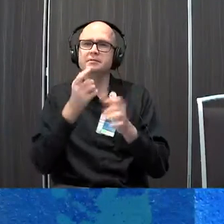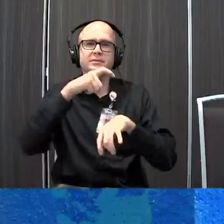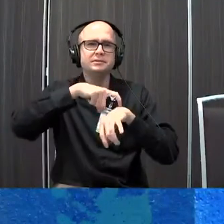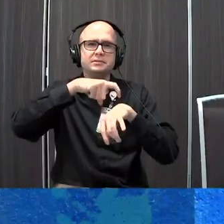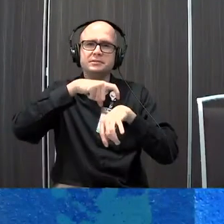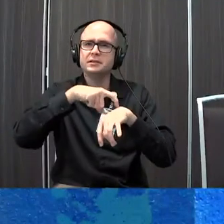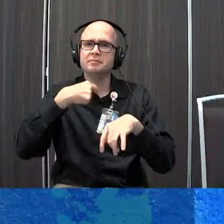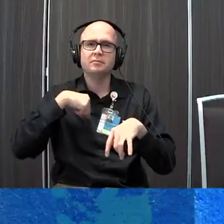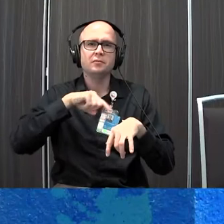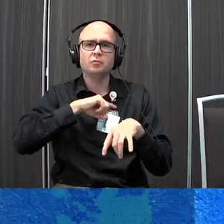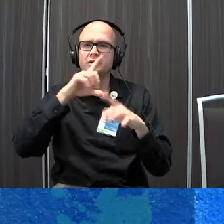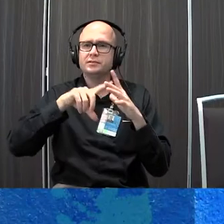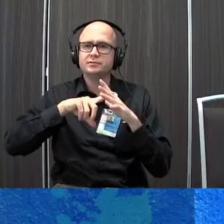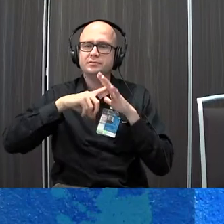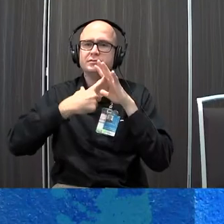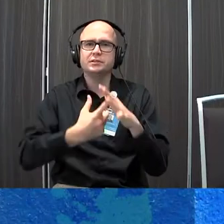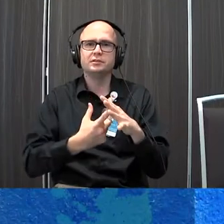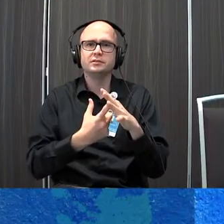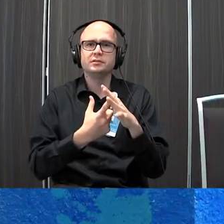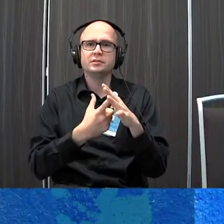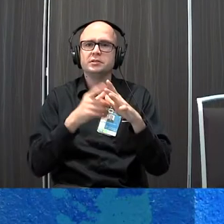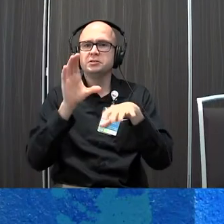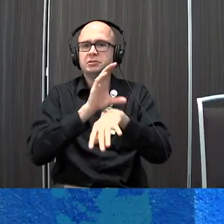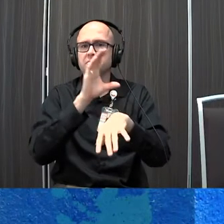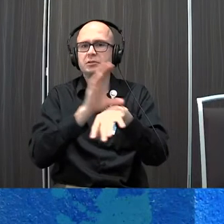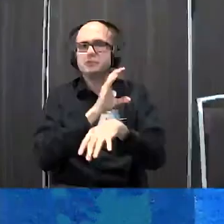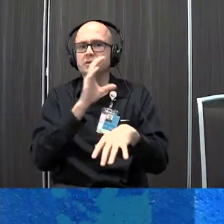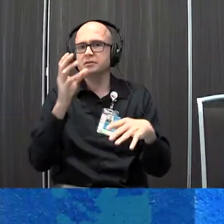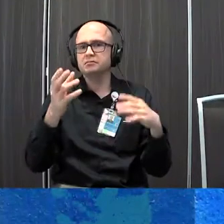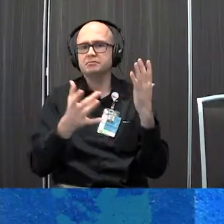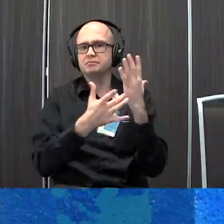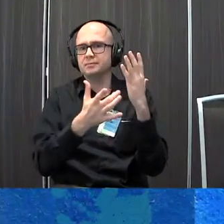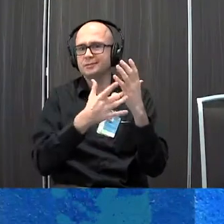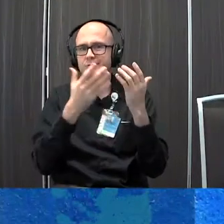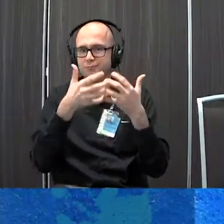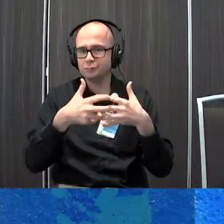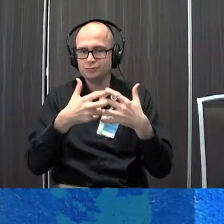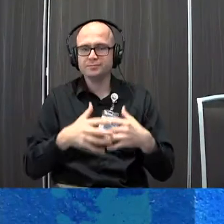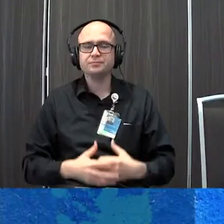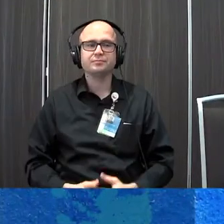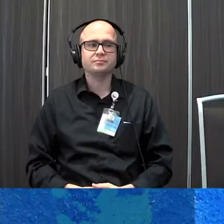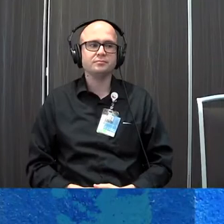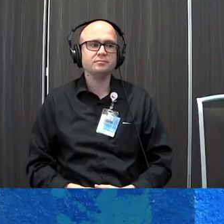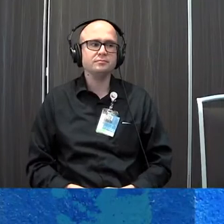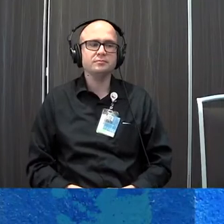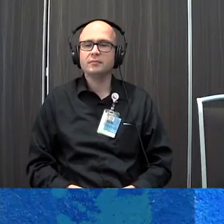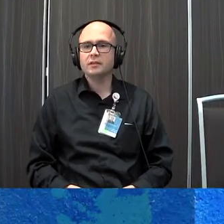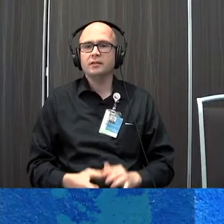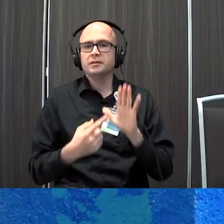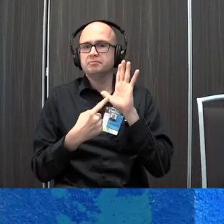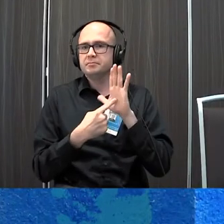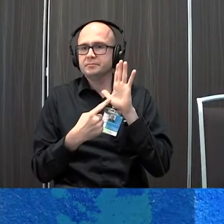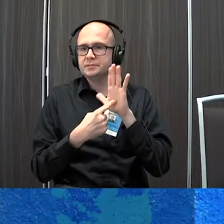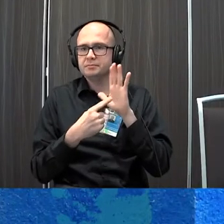that we implement a computerized high-tech device so here are some examples